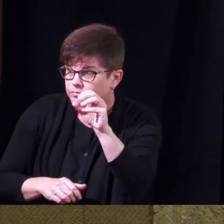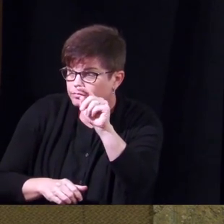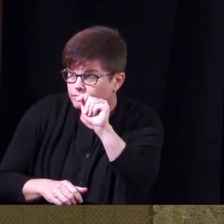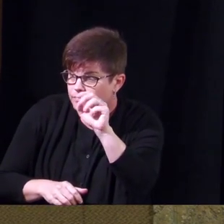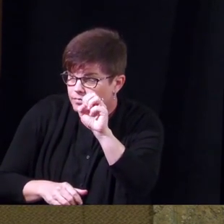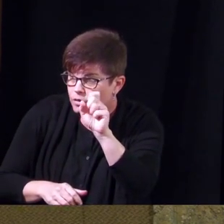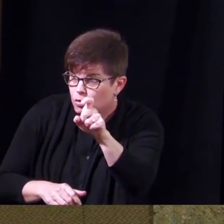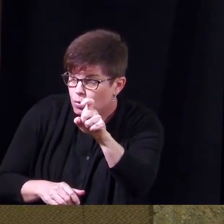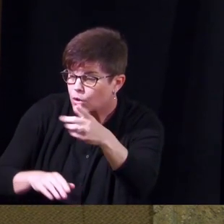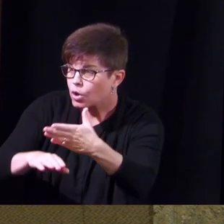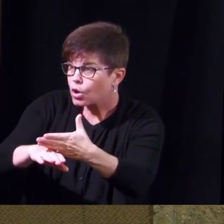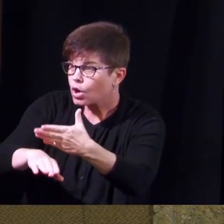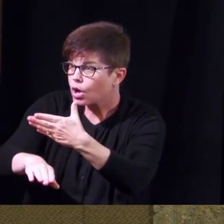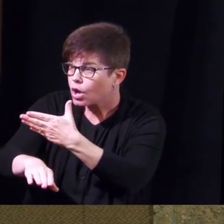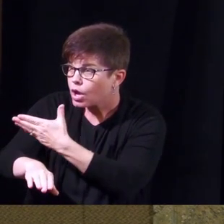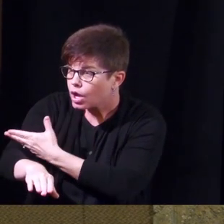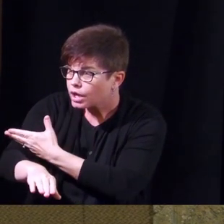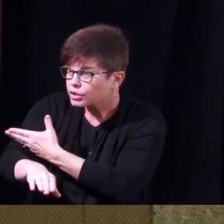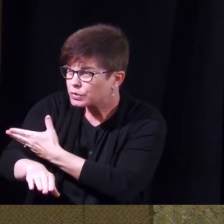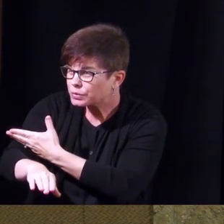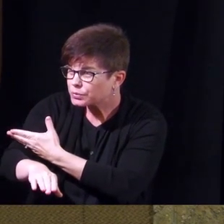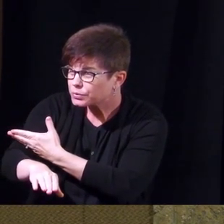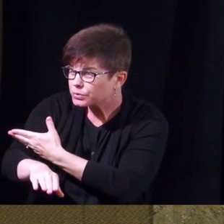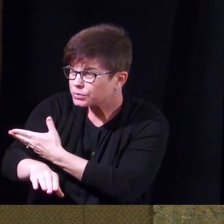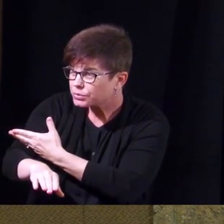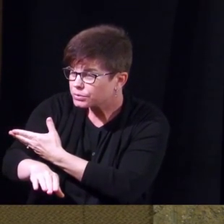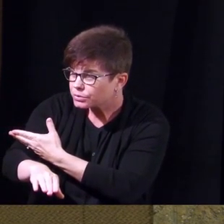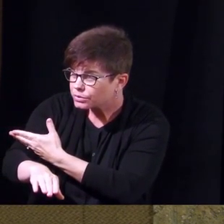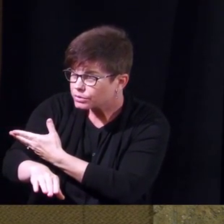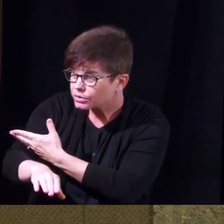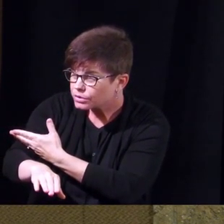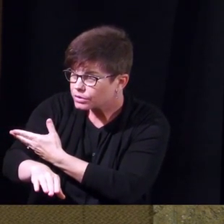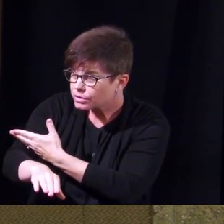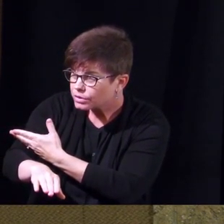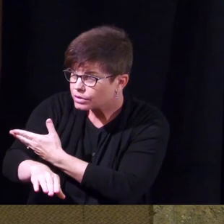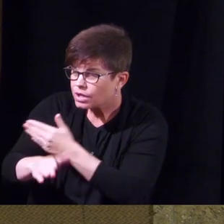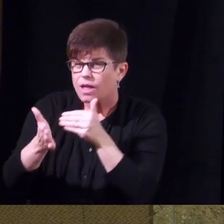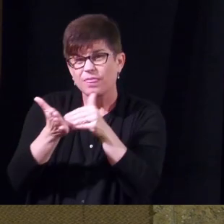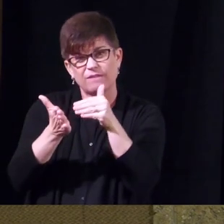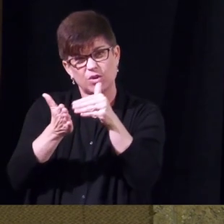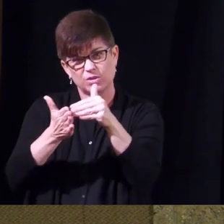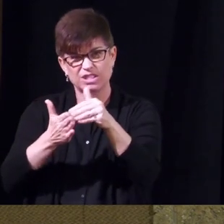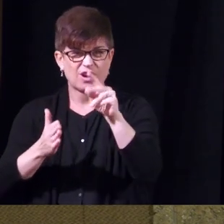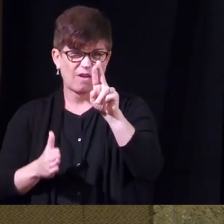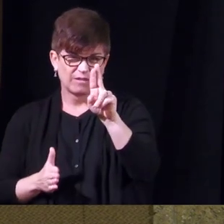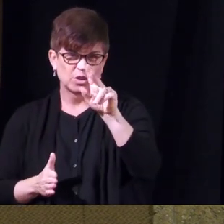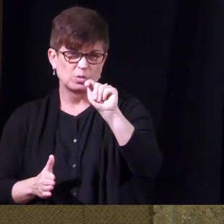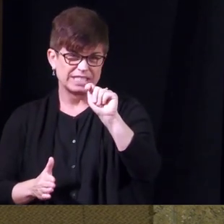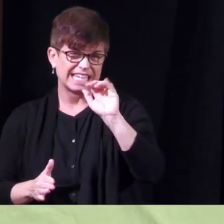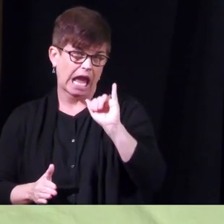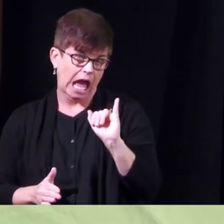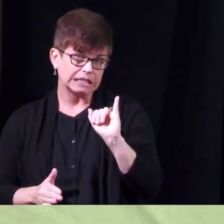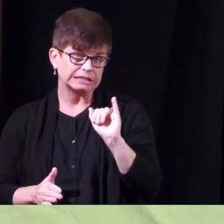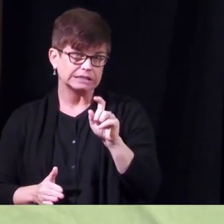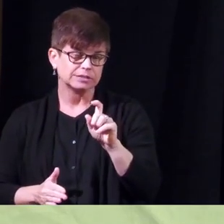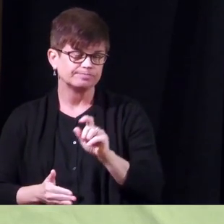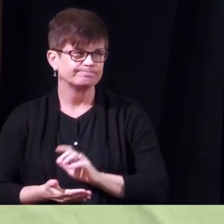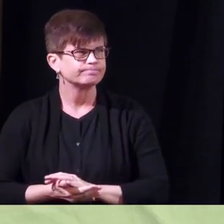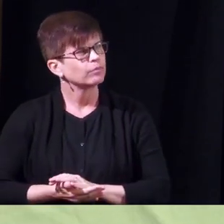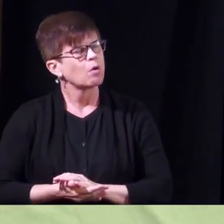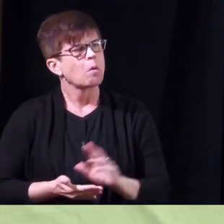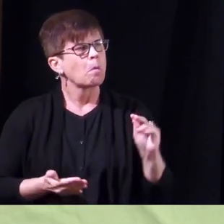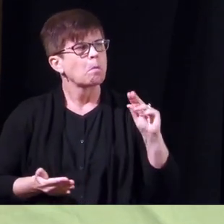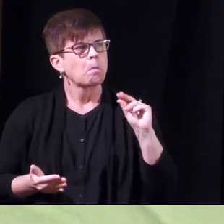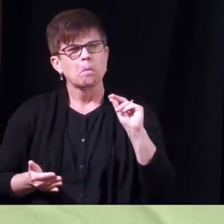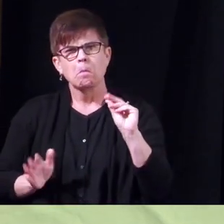increase the rate of the frequency of utis uh no it